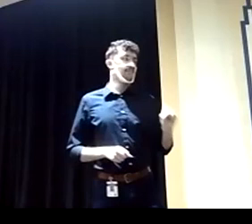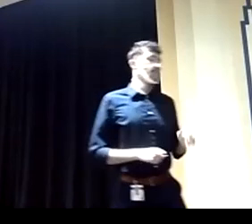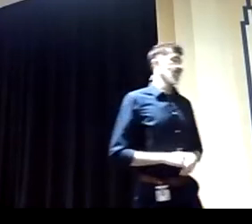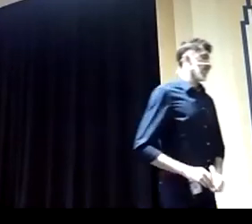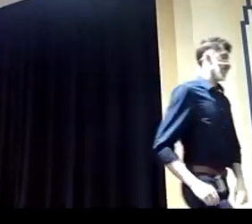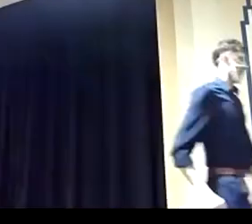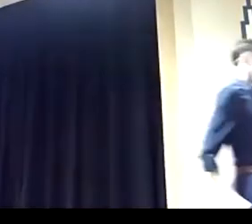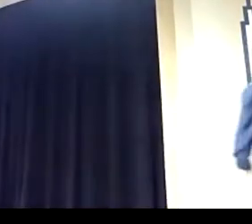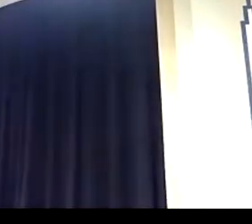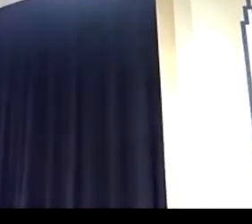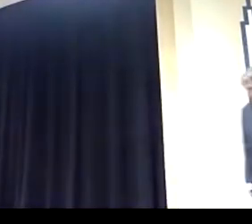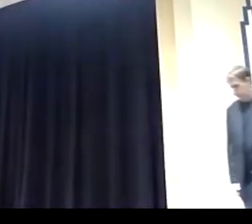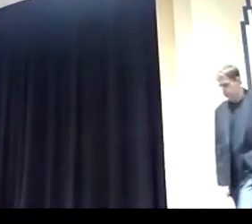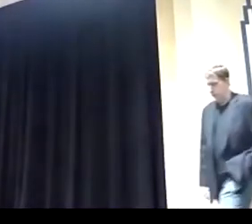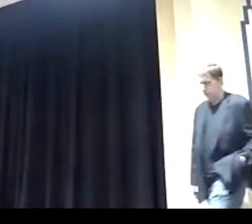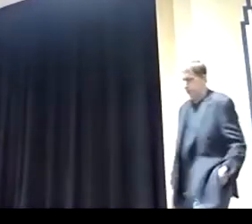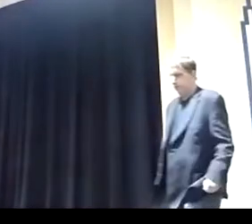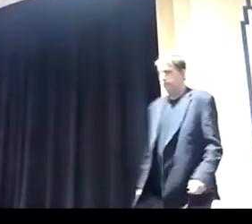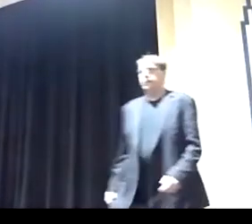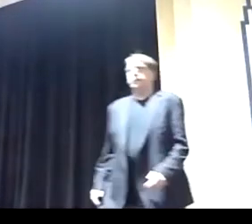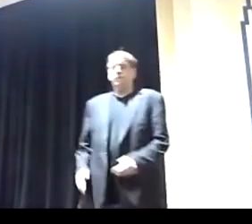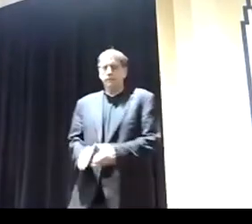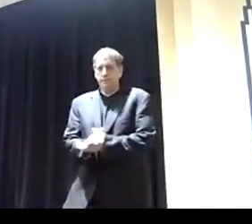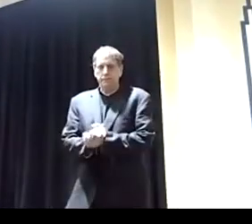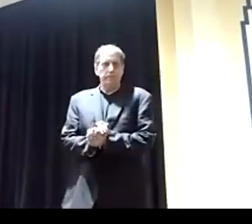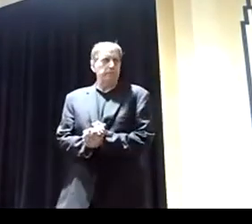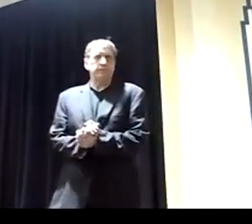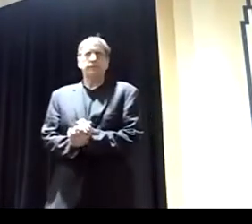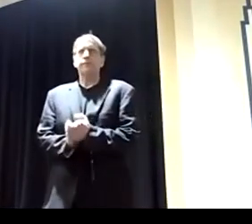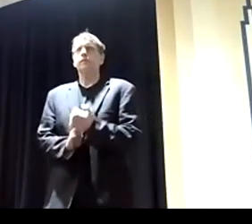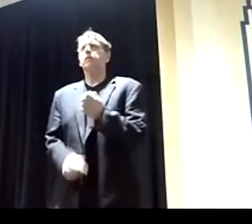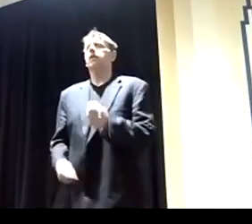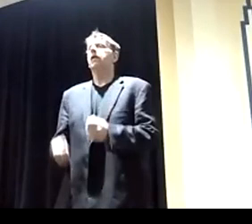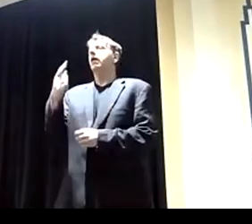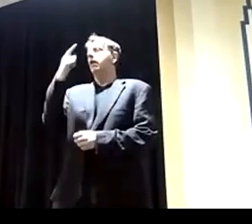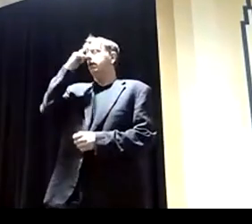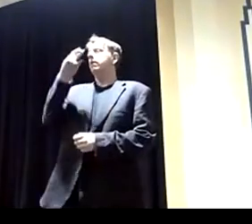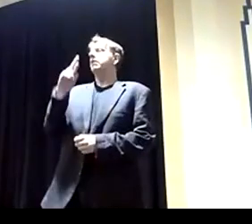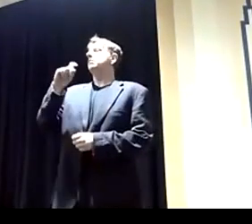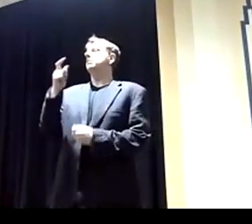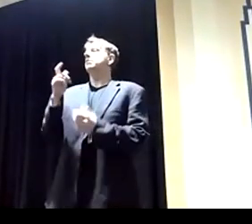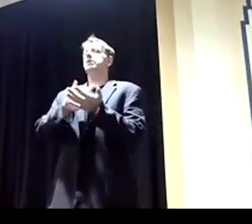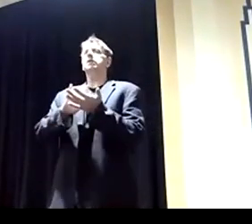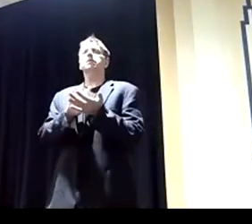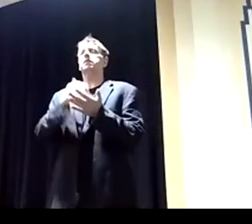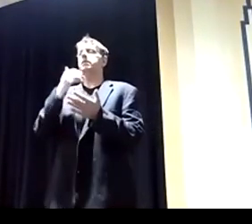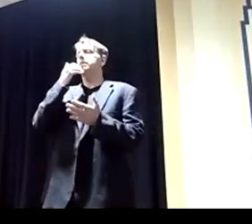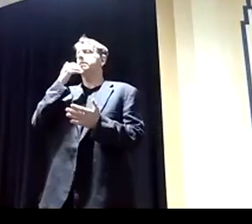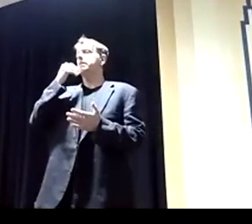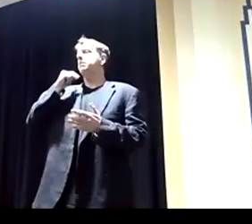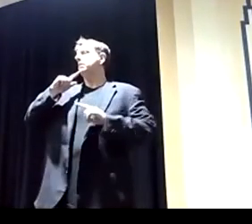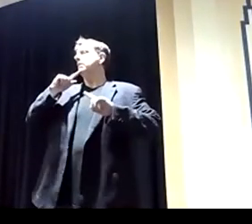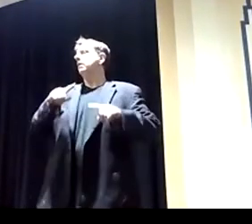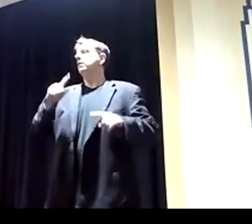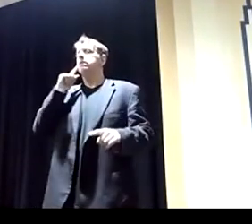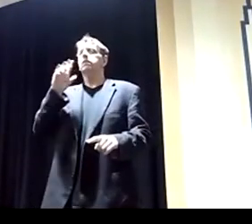Congressman Lamb. Yeah, I think prescription drugs are the best issue that actually kind of answer your question, which is how we're stacking